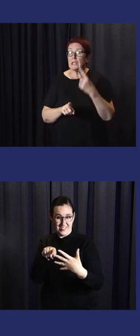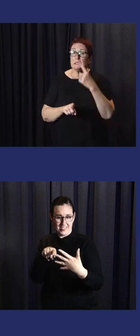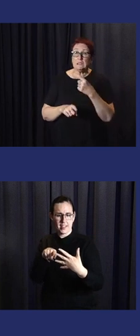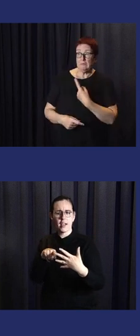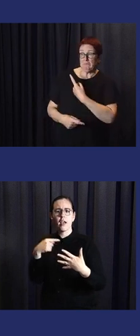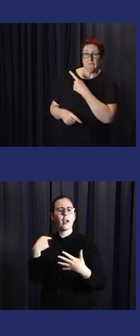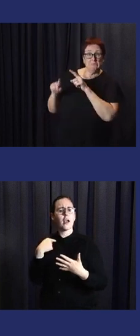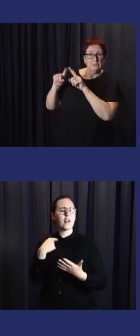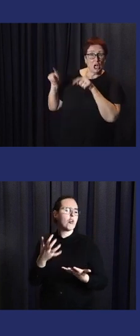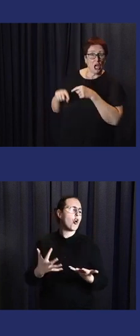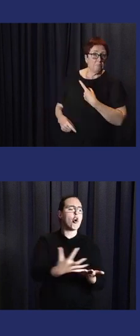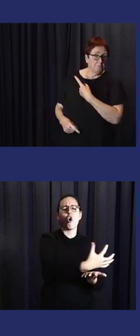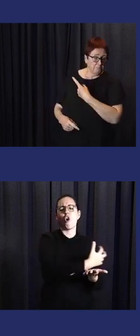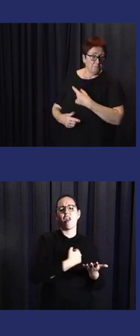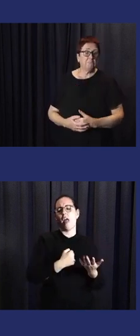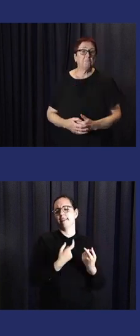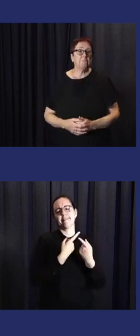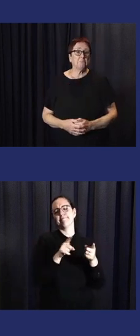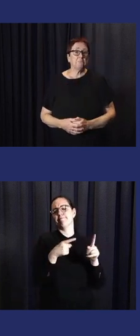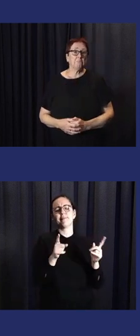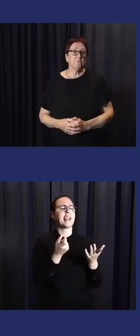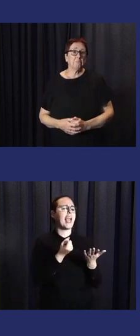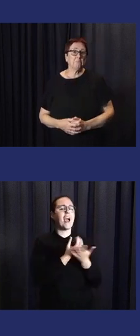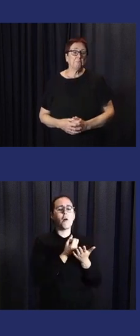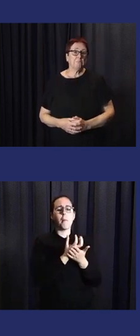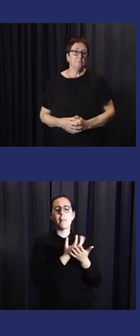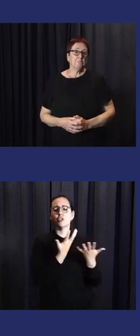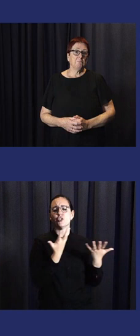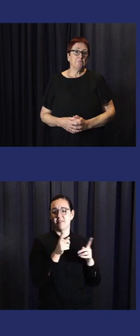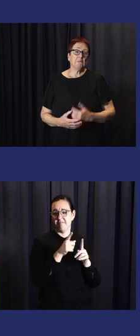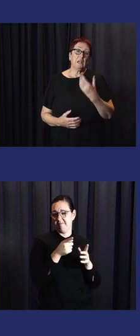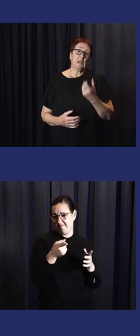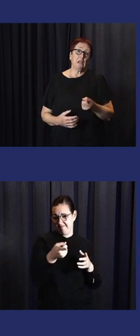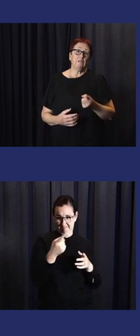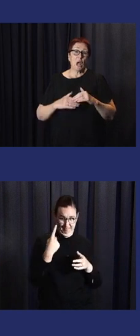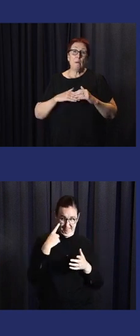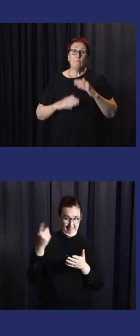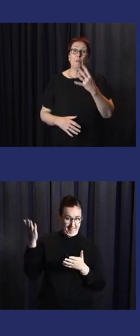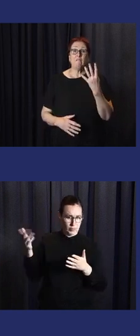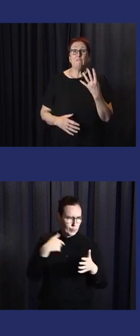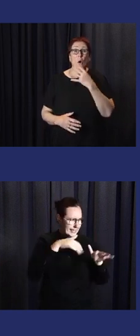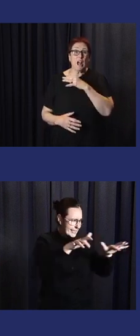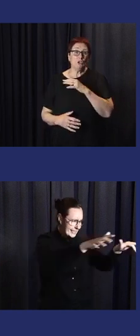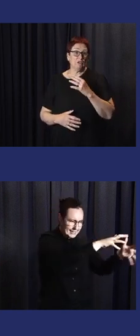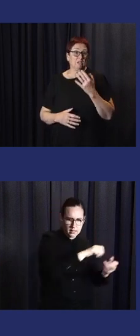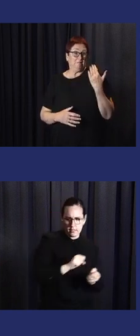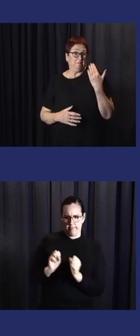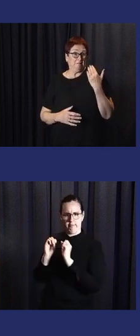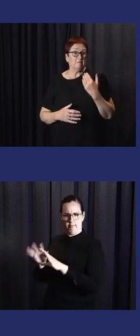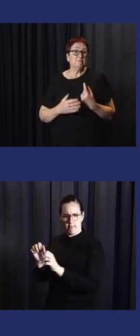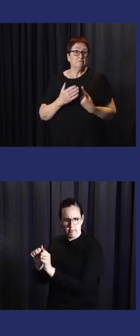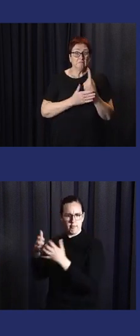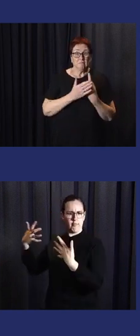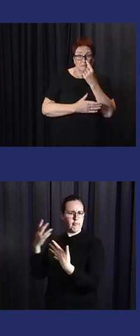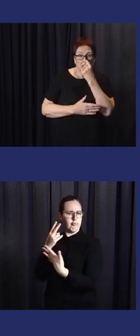main kind of information. Like you can see in the slide,